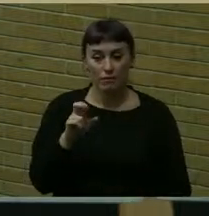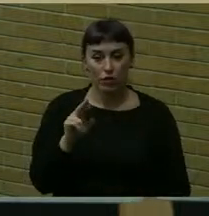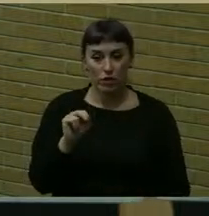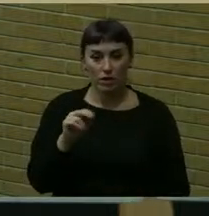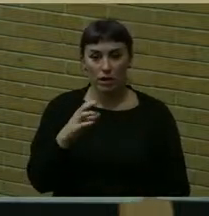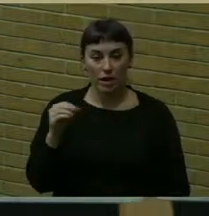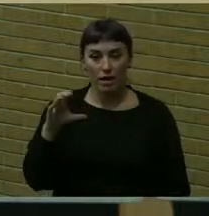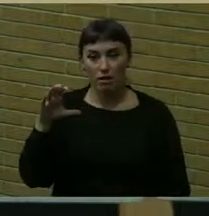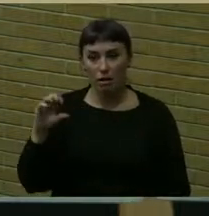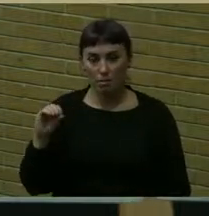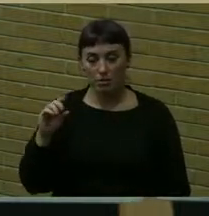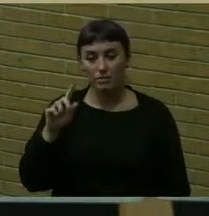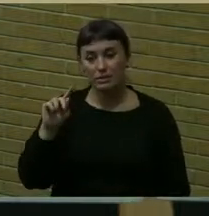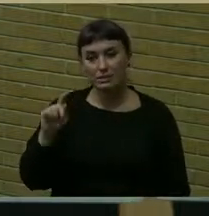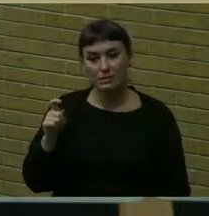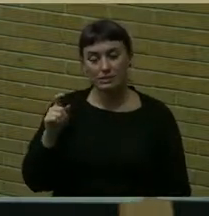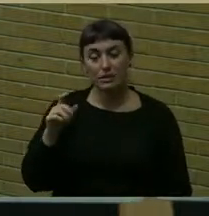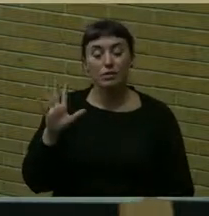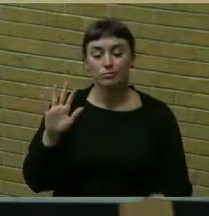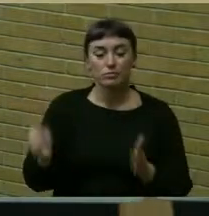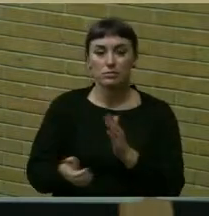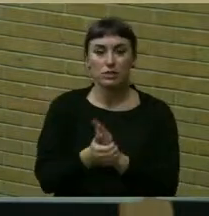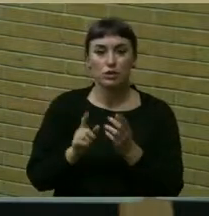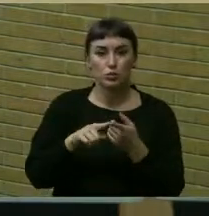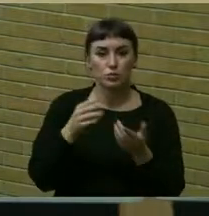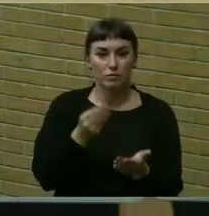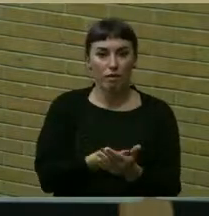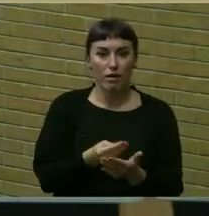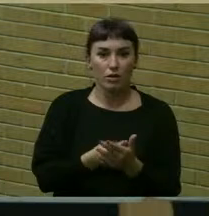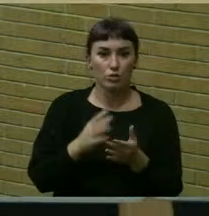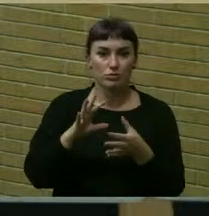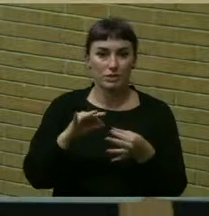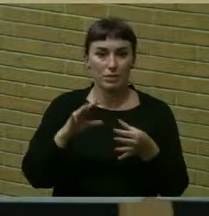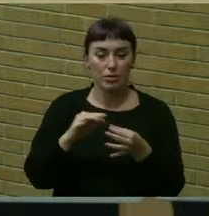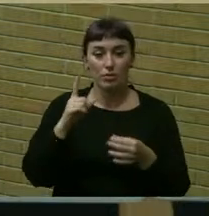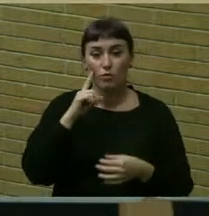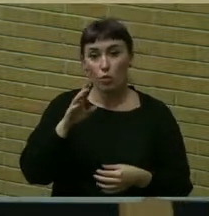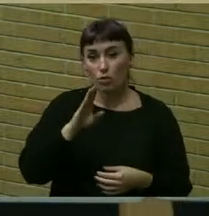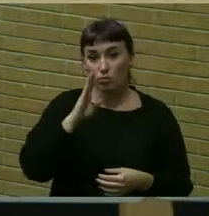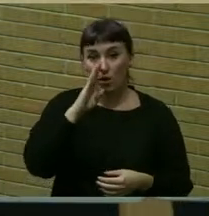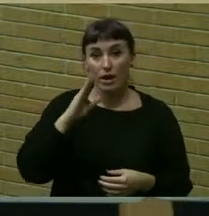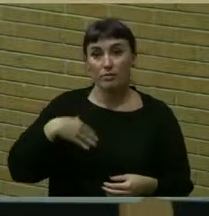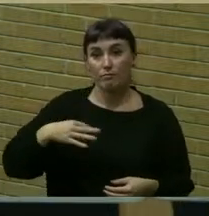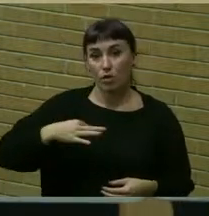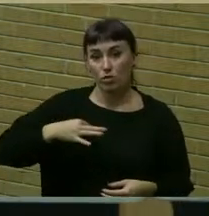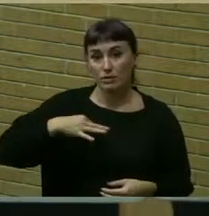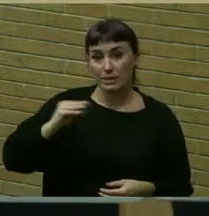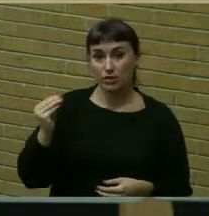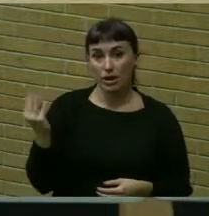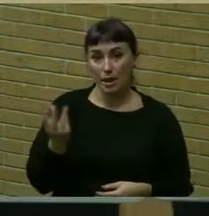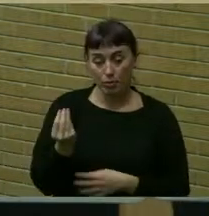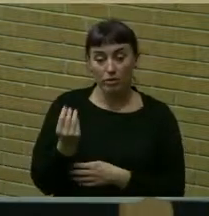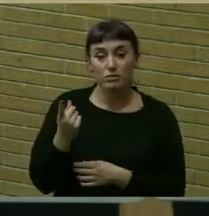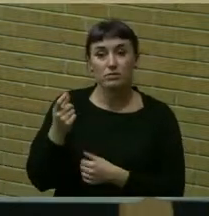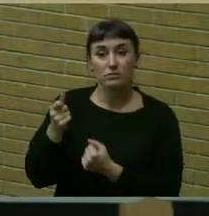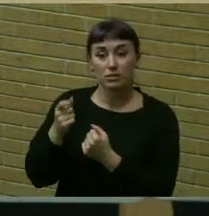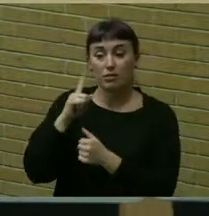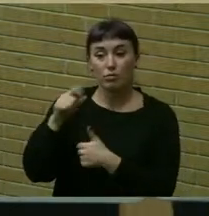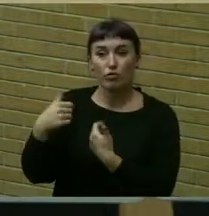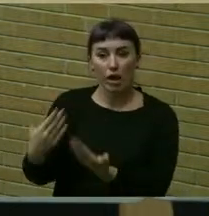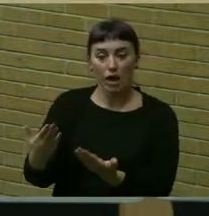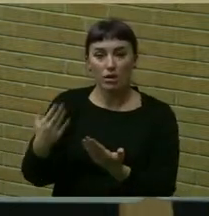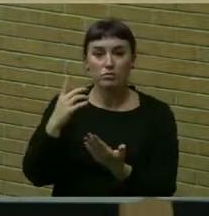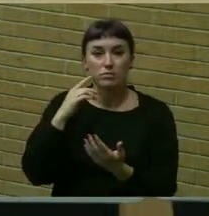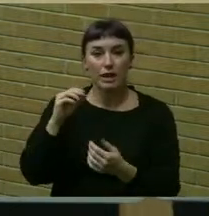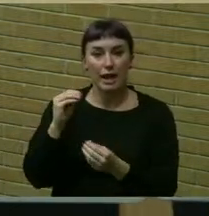attached to the financial statements for brighton volunteer ambulance of course brighton volunteer ambulance provides